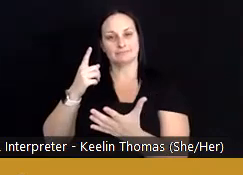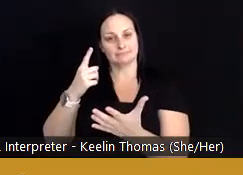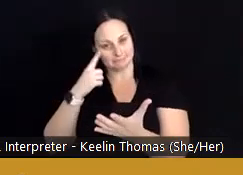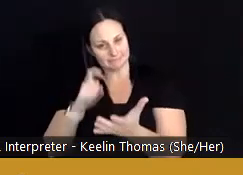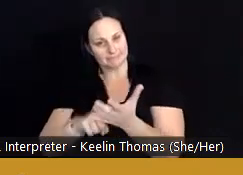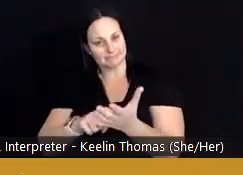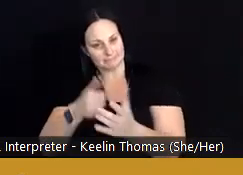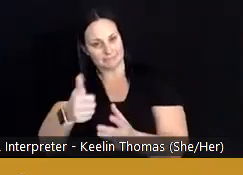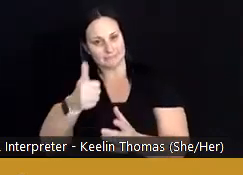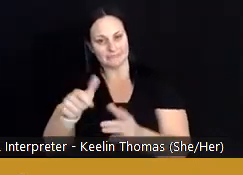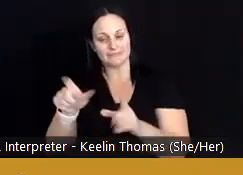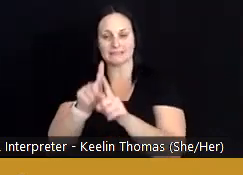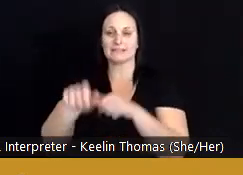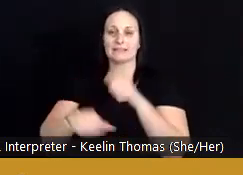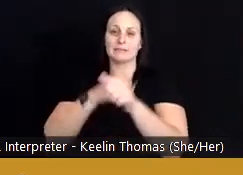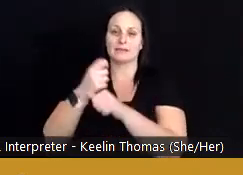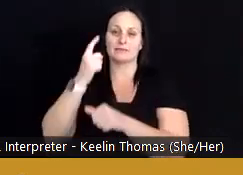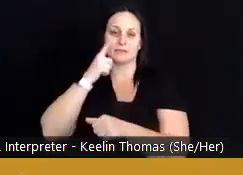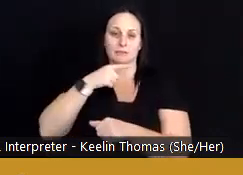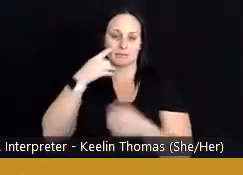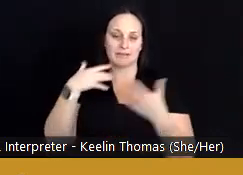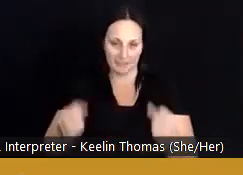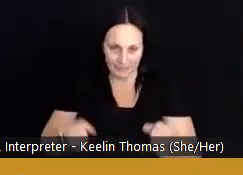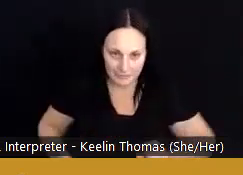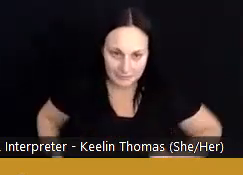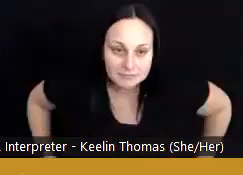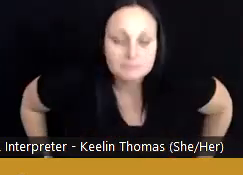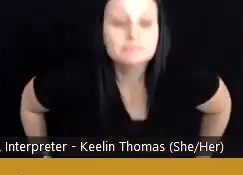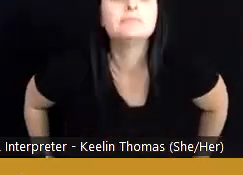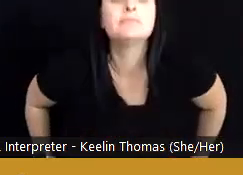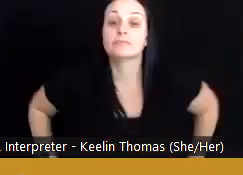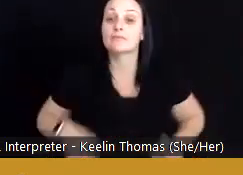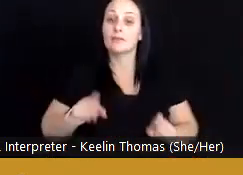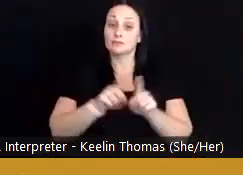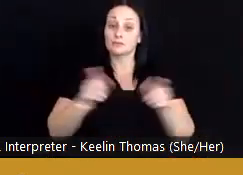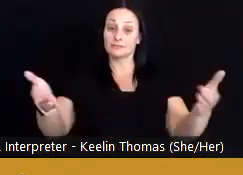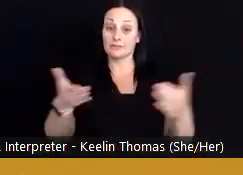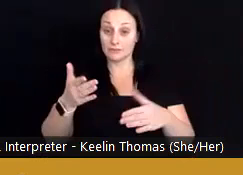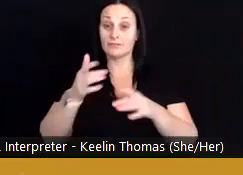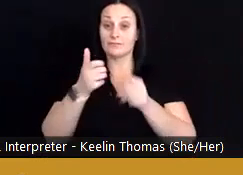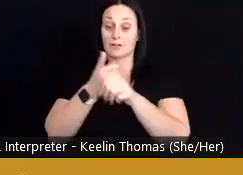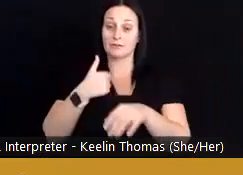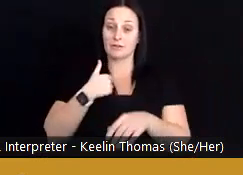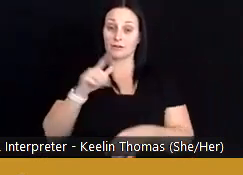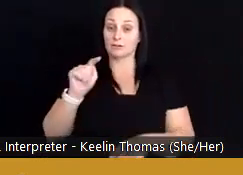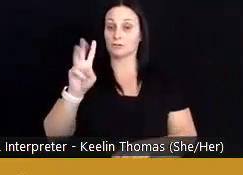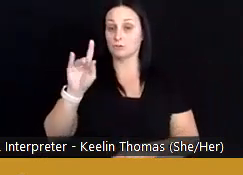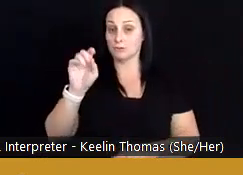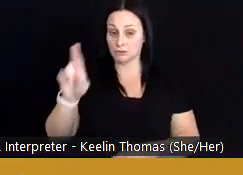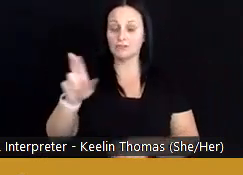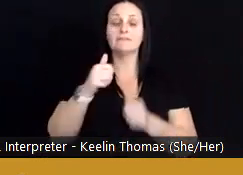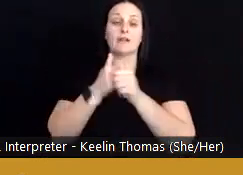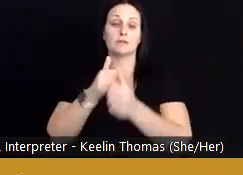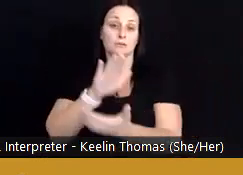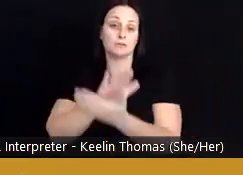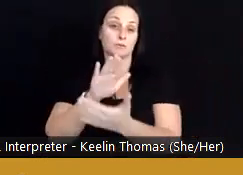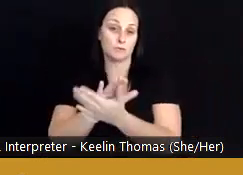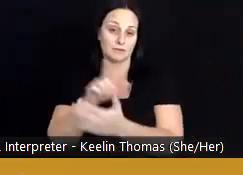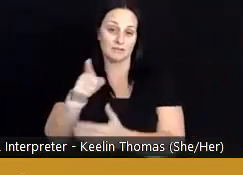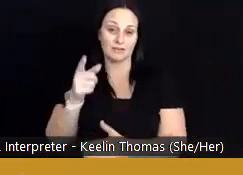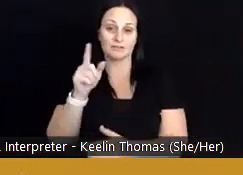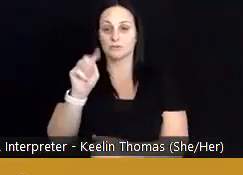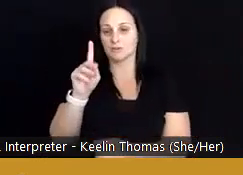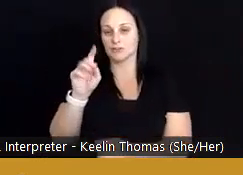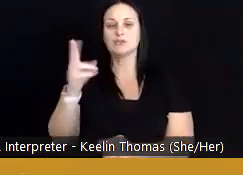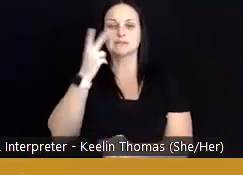as an alumni of public health. I also invite you to follow me on Twitter and follow the school on Twitter, and you see those Twitter